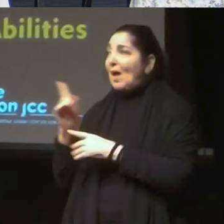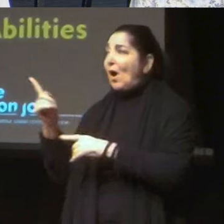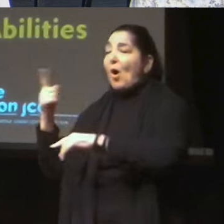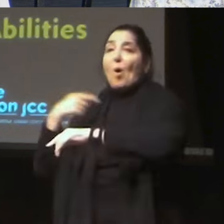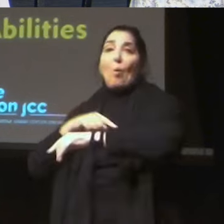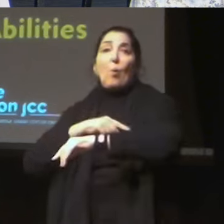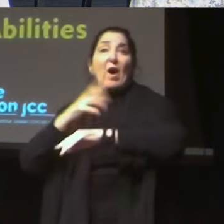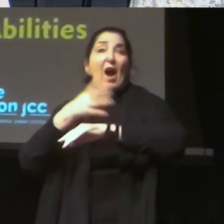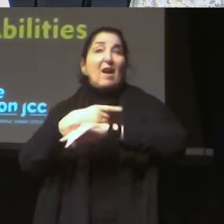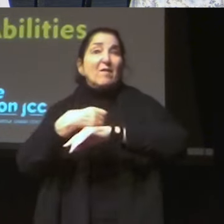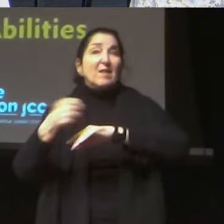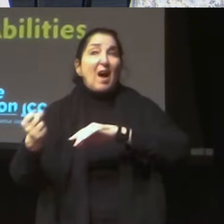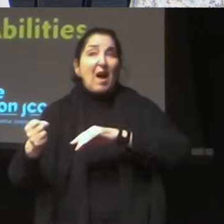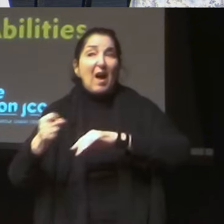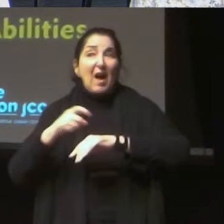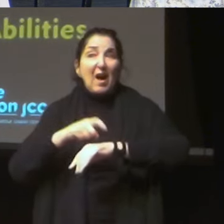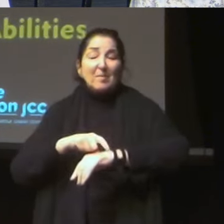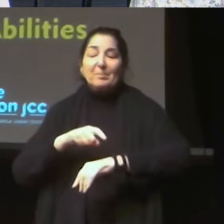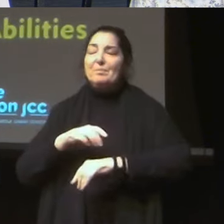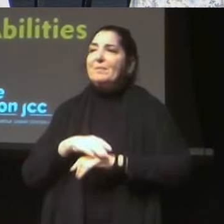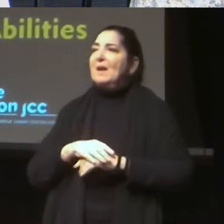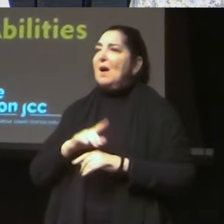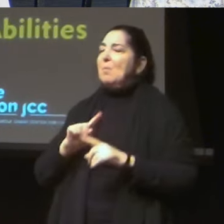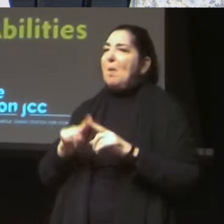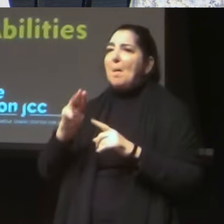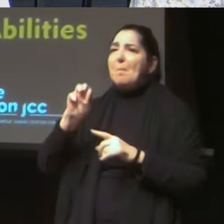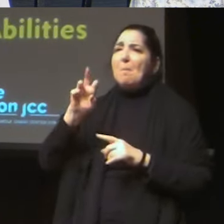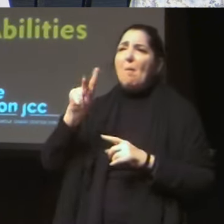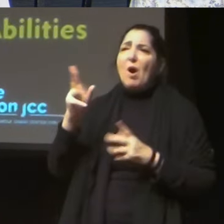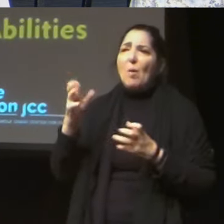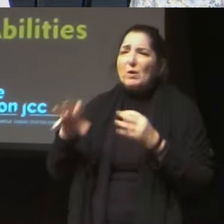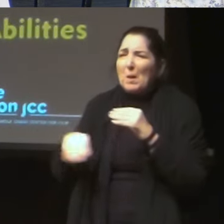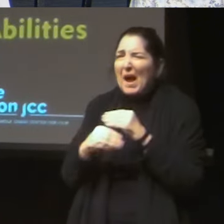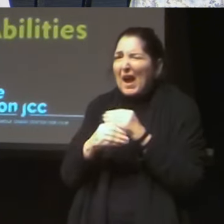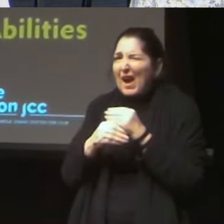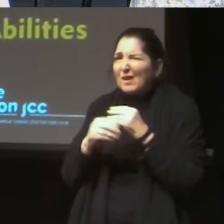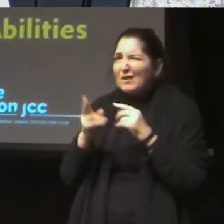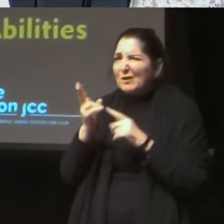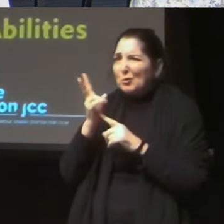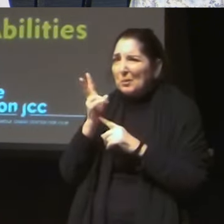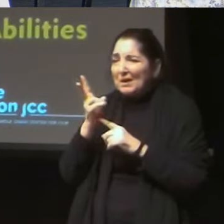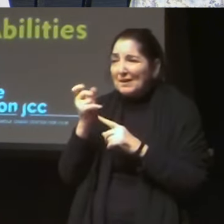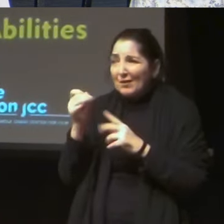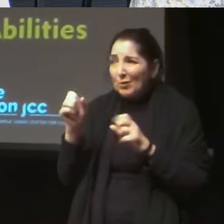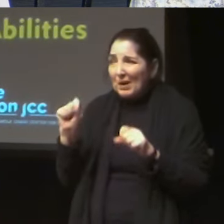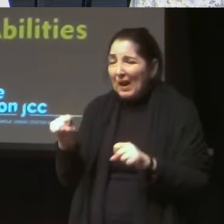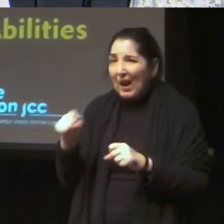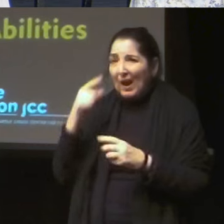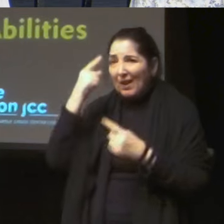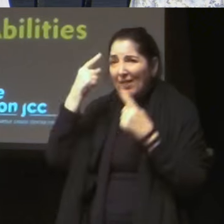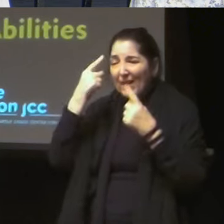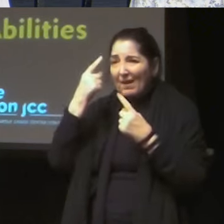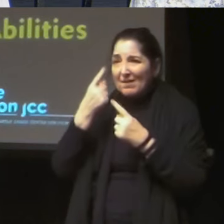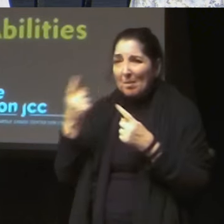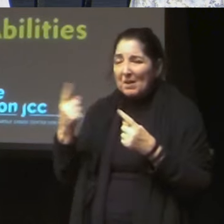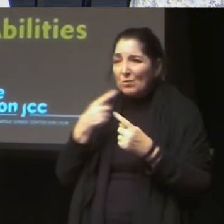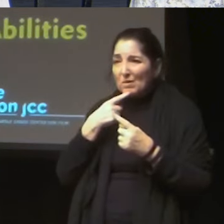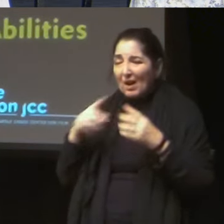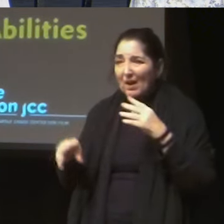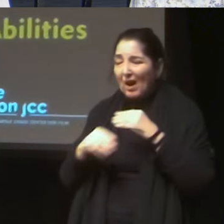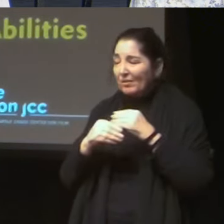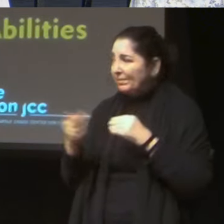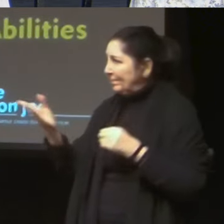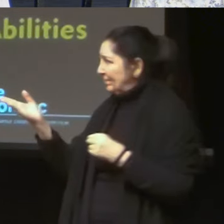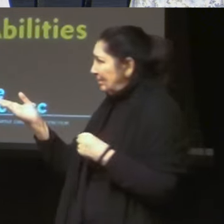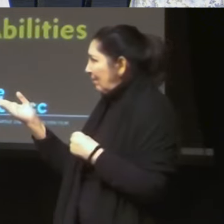reflection on this. Um, I, yeah, uh, it's, I, I had the privilege of sitting behind you all and watching you watch